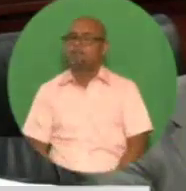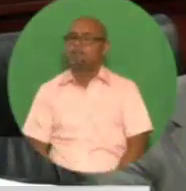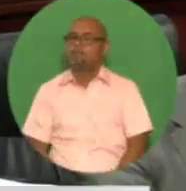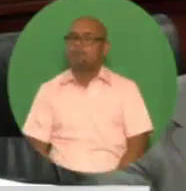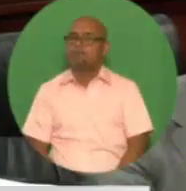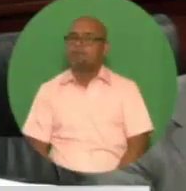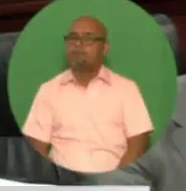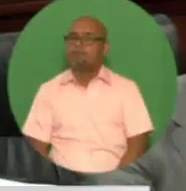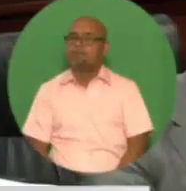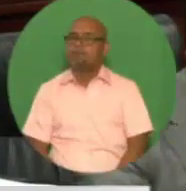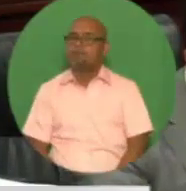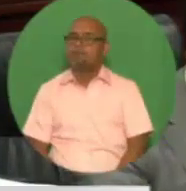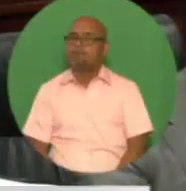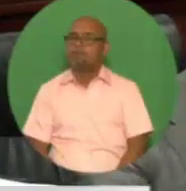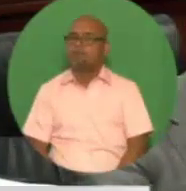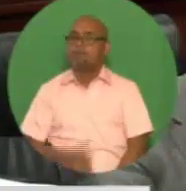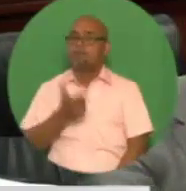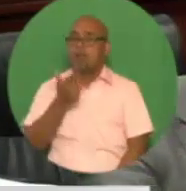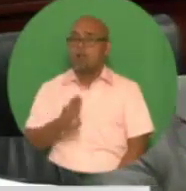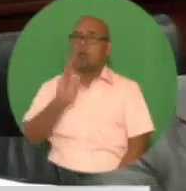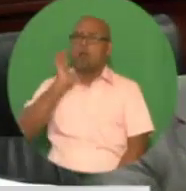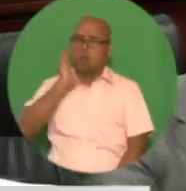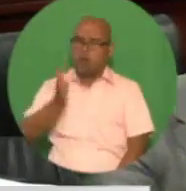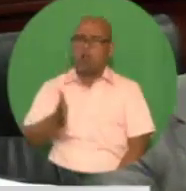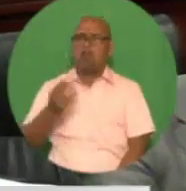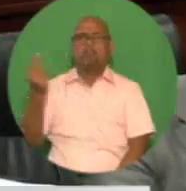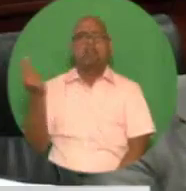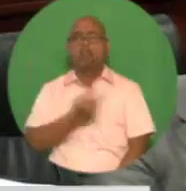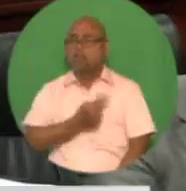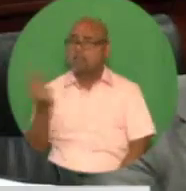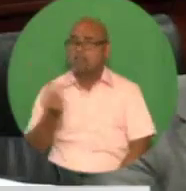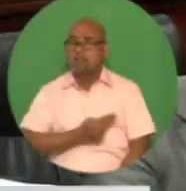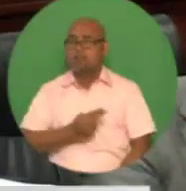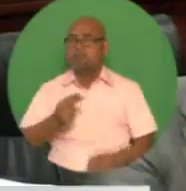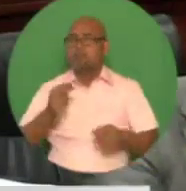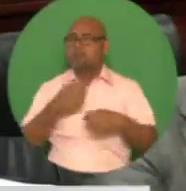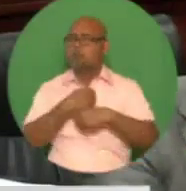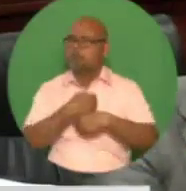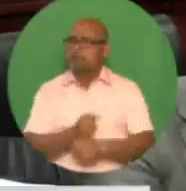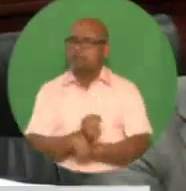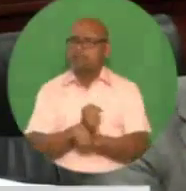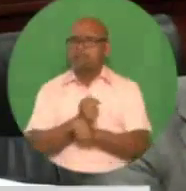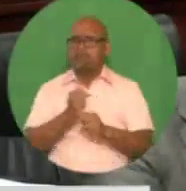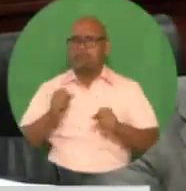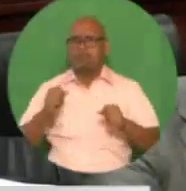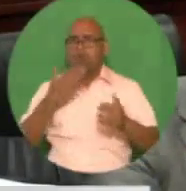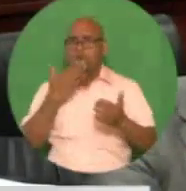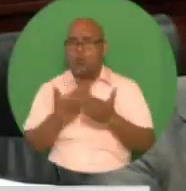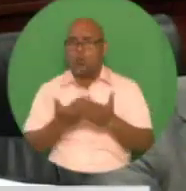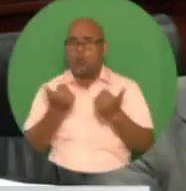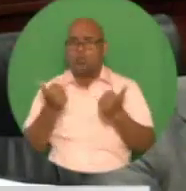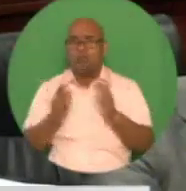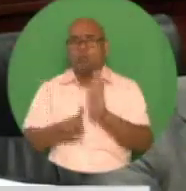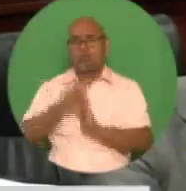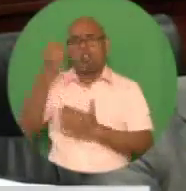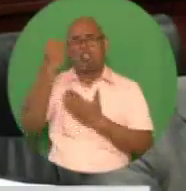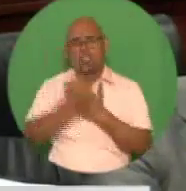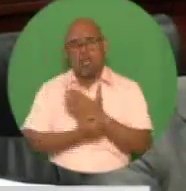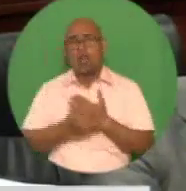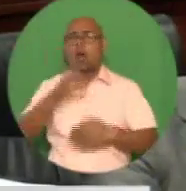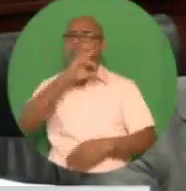and join the global value chain which is central for making the project viable and profitable, the Moruga fishing port.